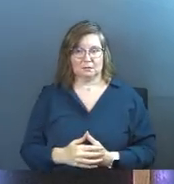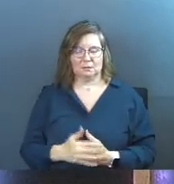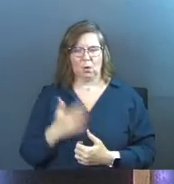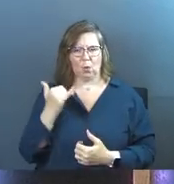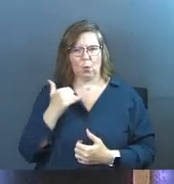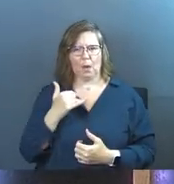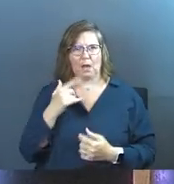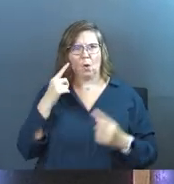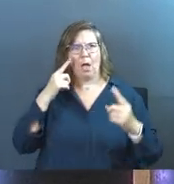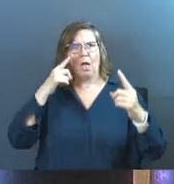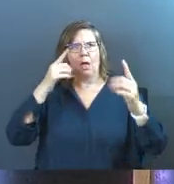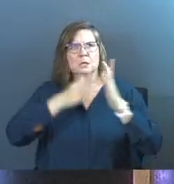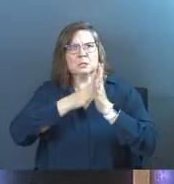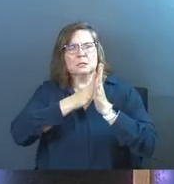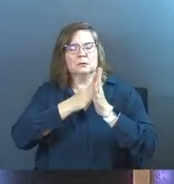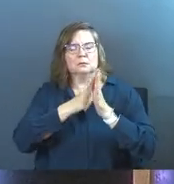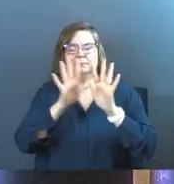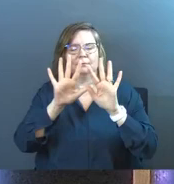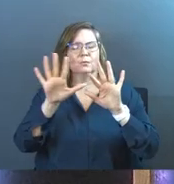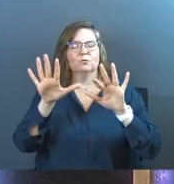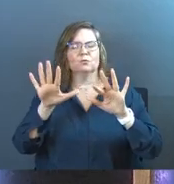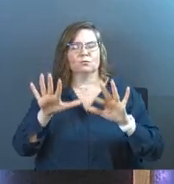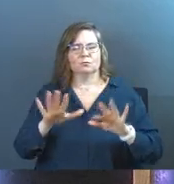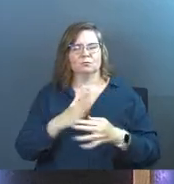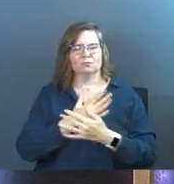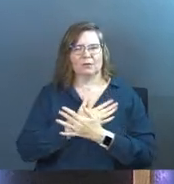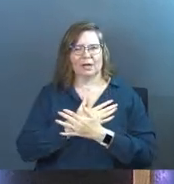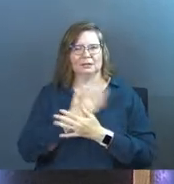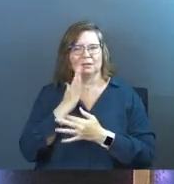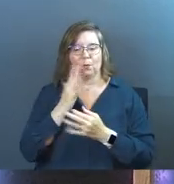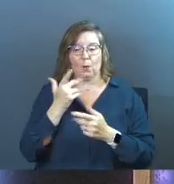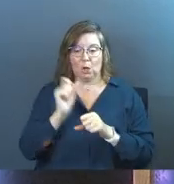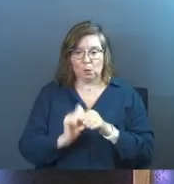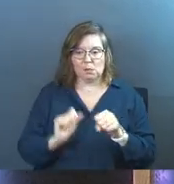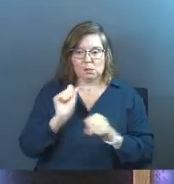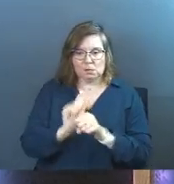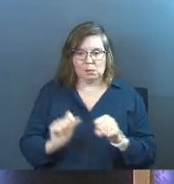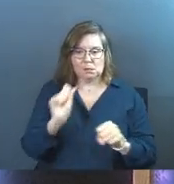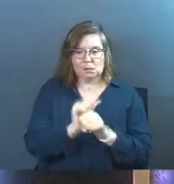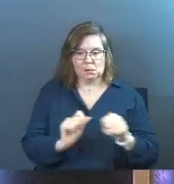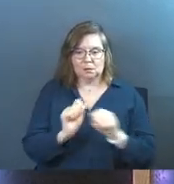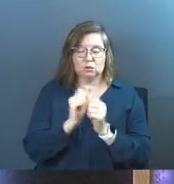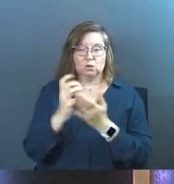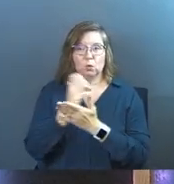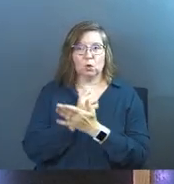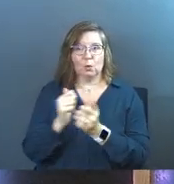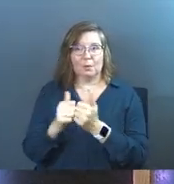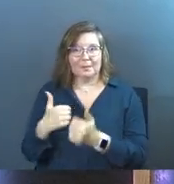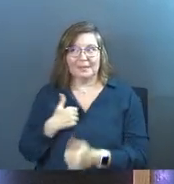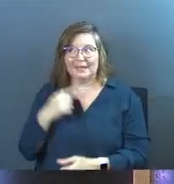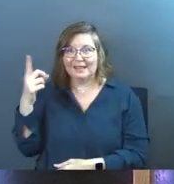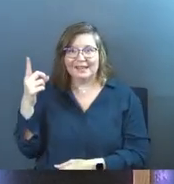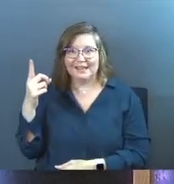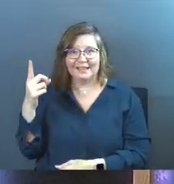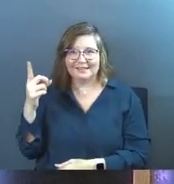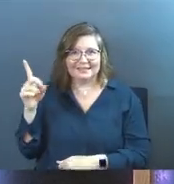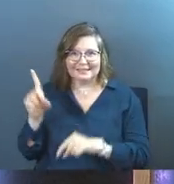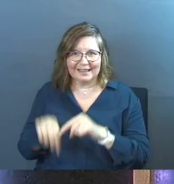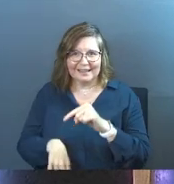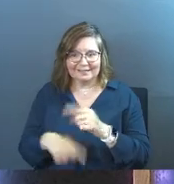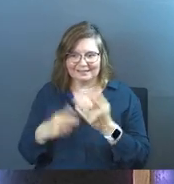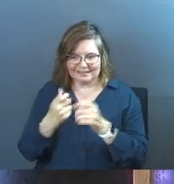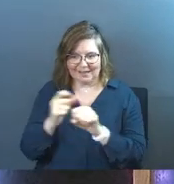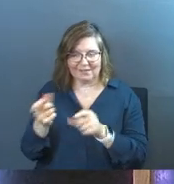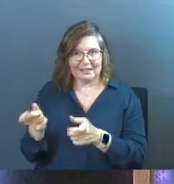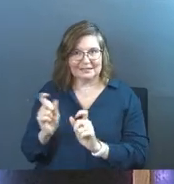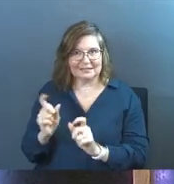Why are you striving? Rest in your faith. Why are you working so hard to earn something with me? You know, you got your salvation,